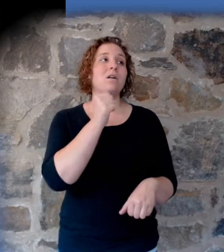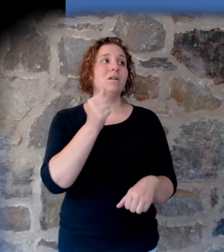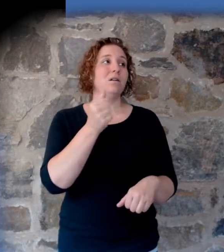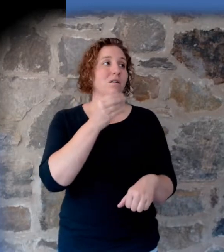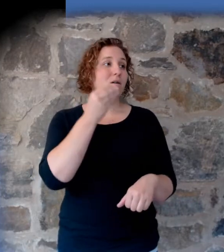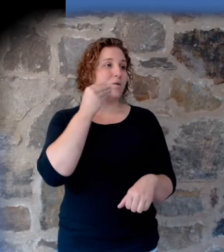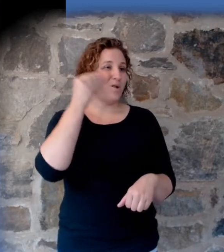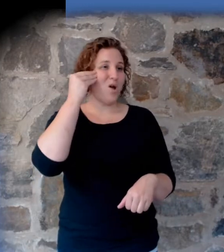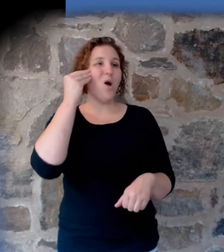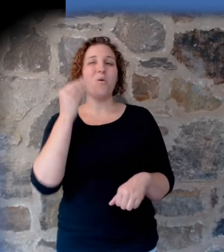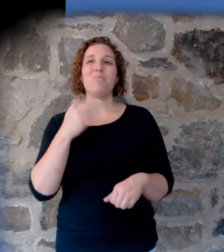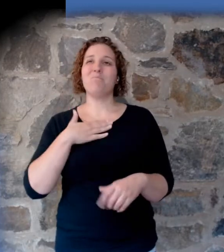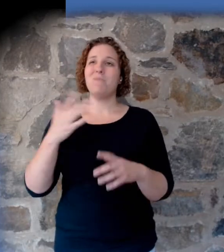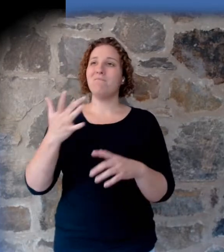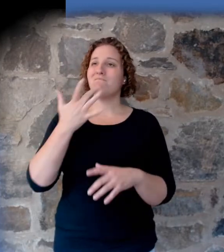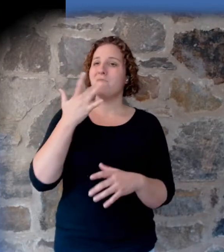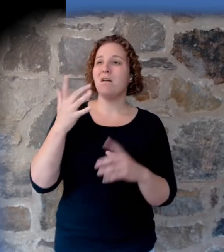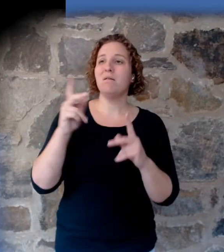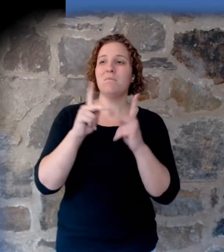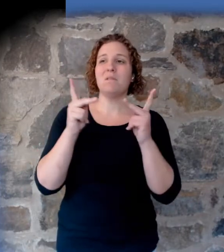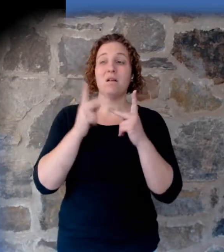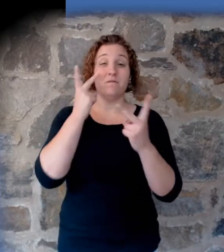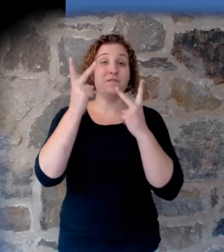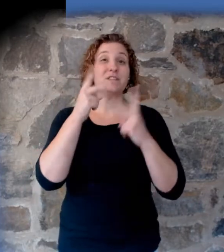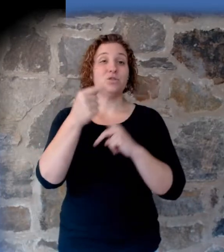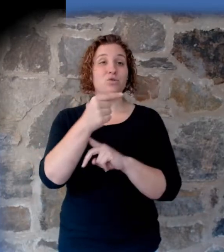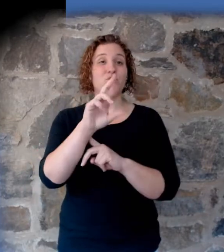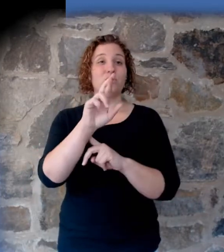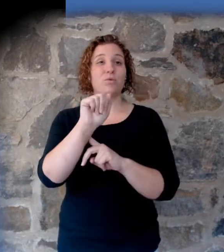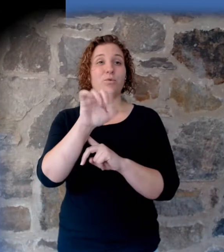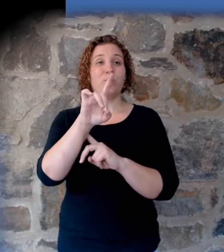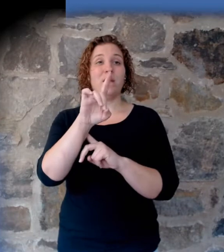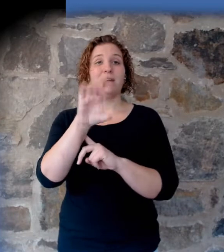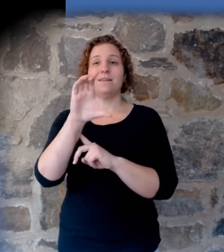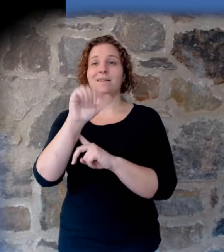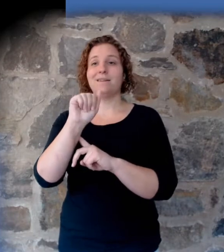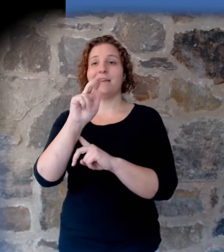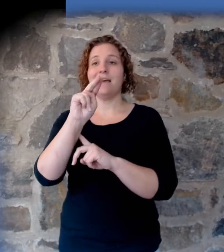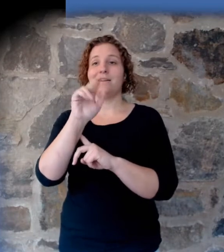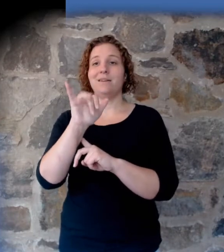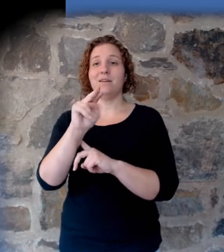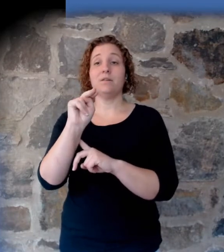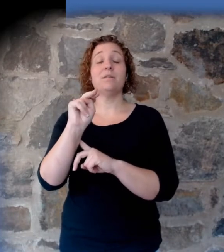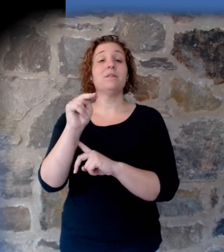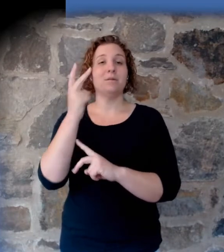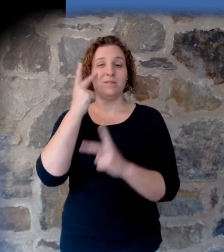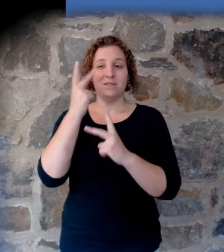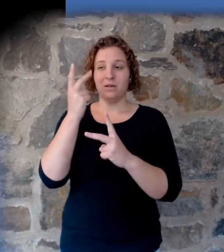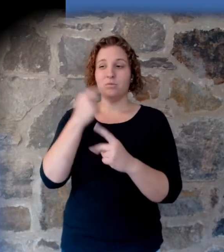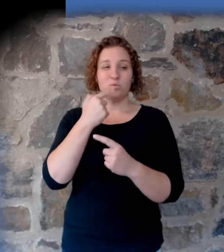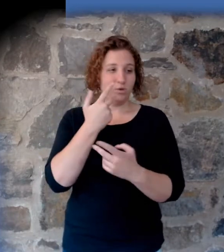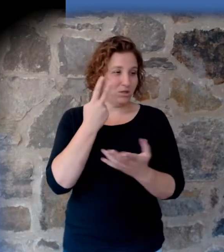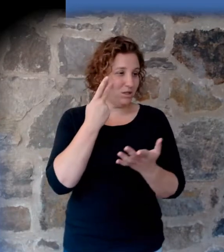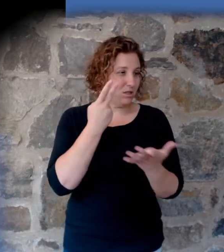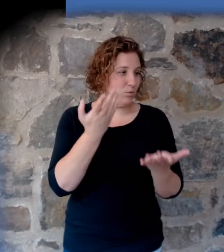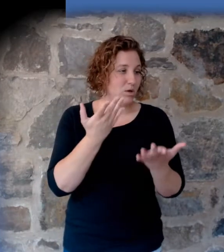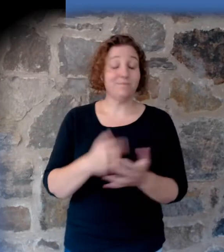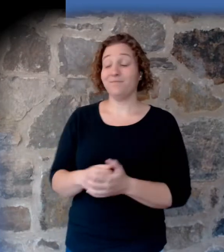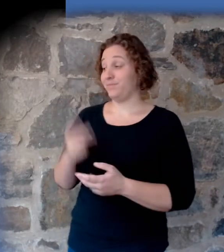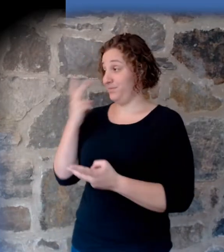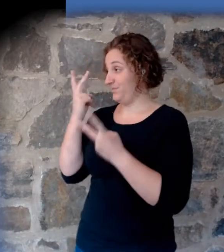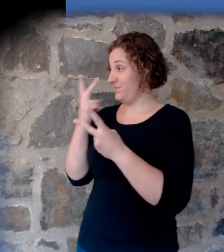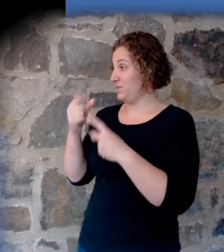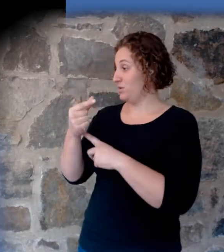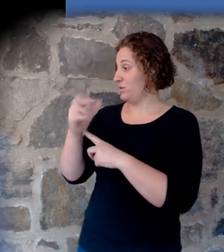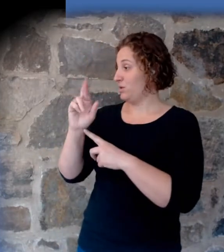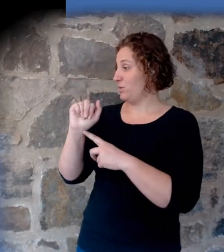Canyon is my favorite place on earth. Yeah. So, Steve, tell me, what do you see here? When we look at Grand Canyon, we see the